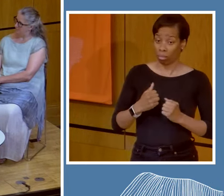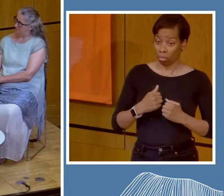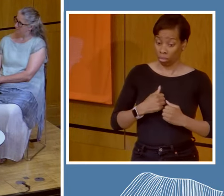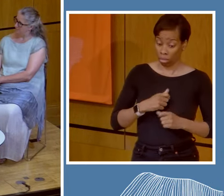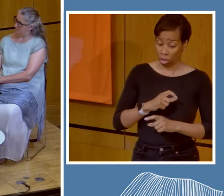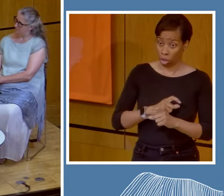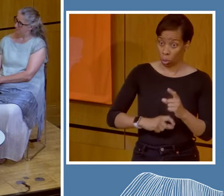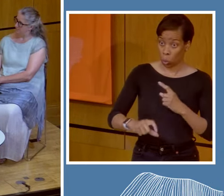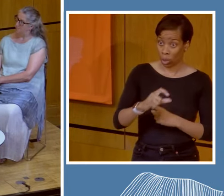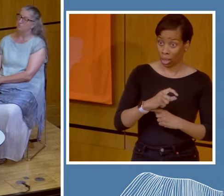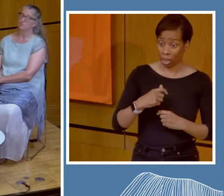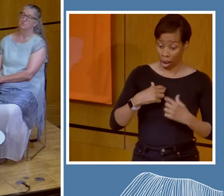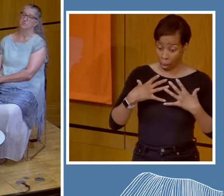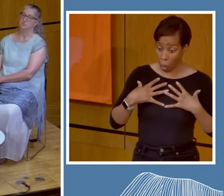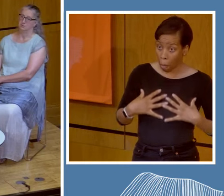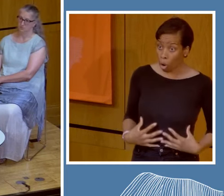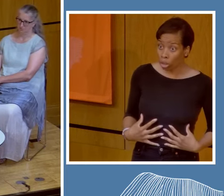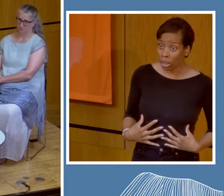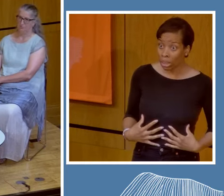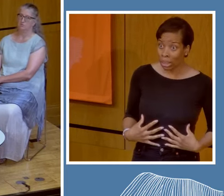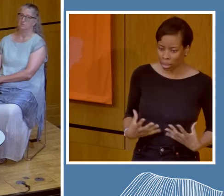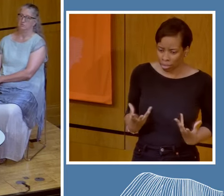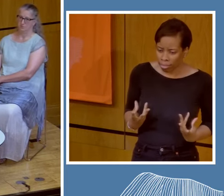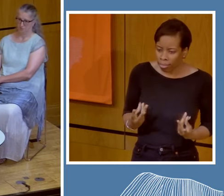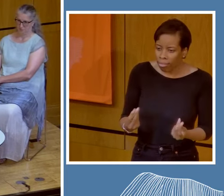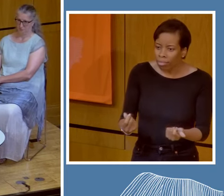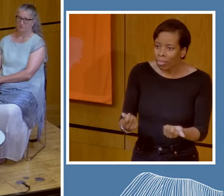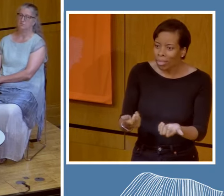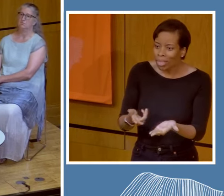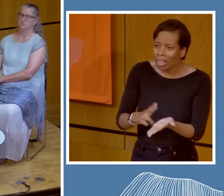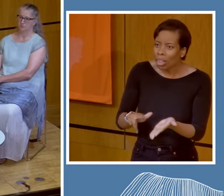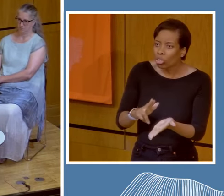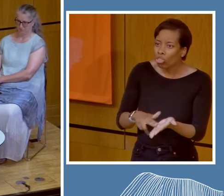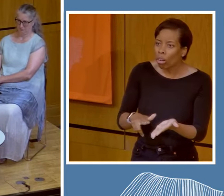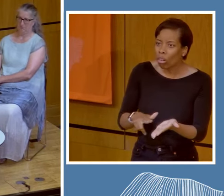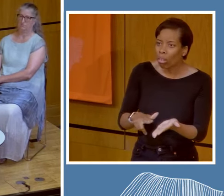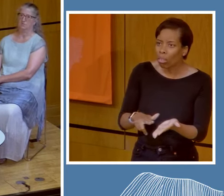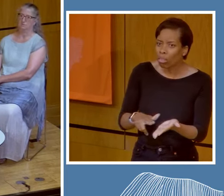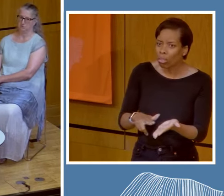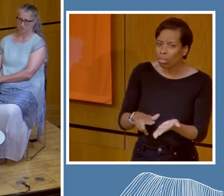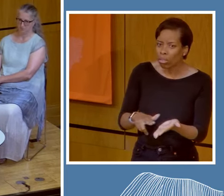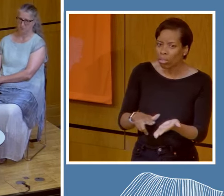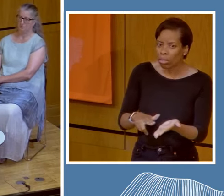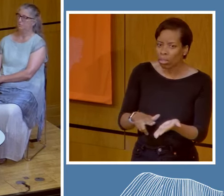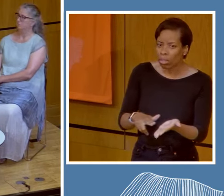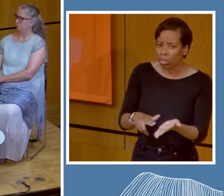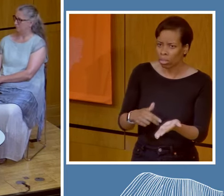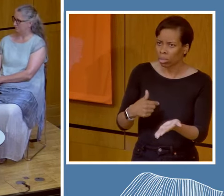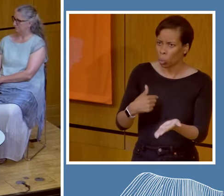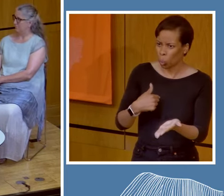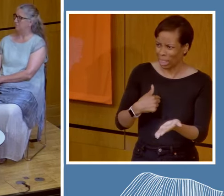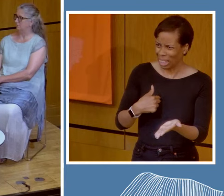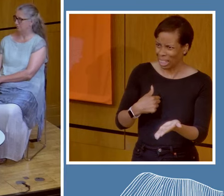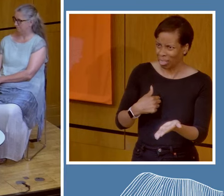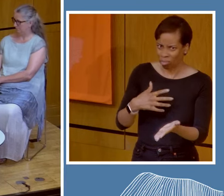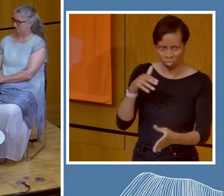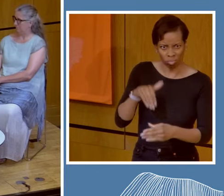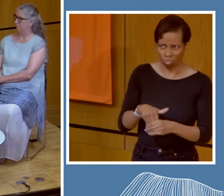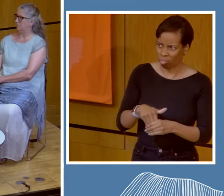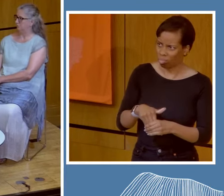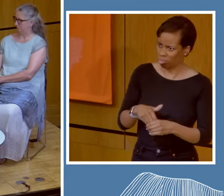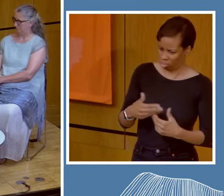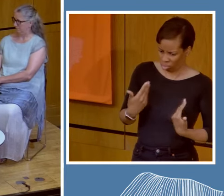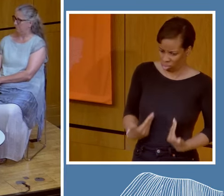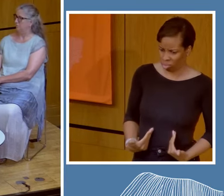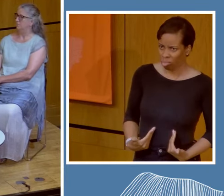our bodies being of nature. We are nature. We're not separate from it. We don't go in a park. We don't go walk out in nature. We are in and of itself